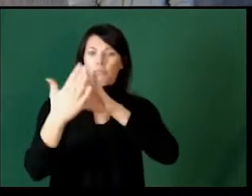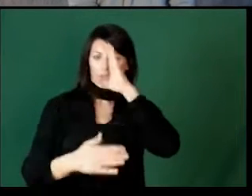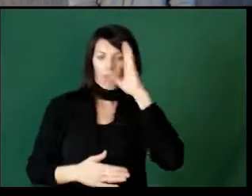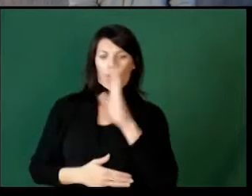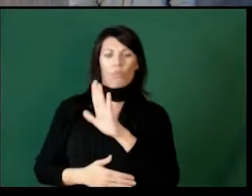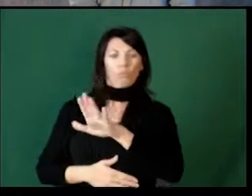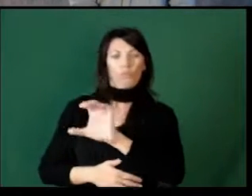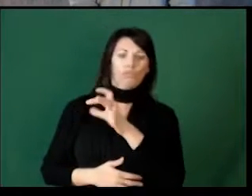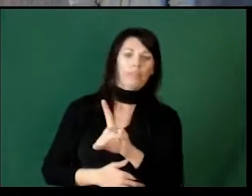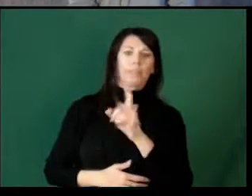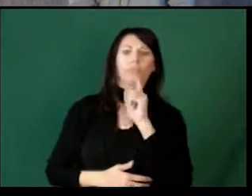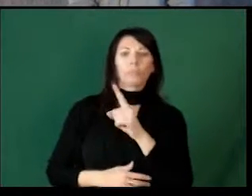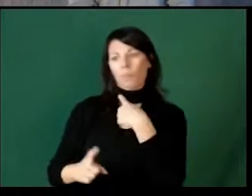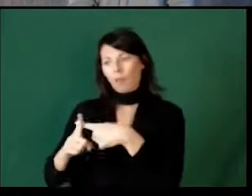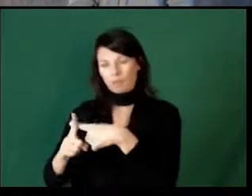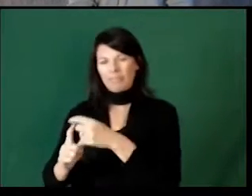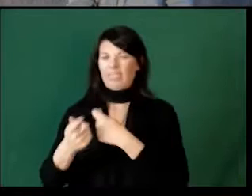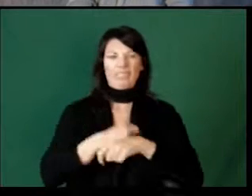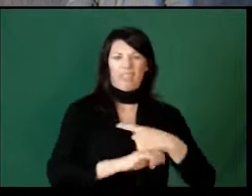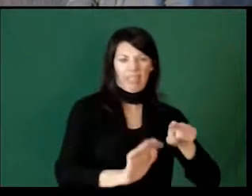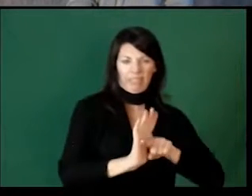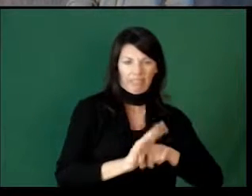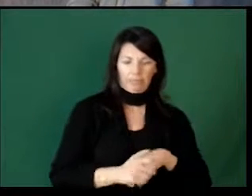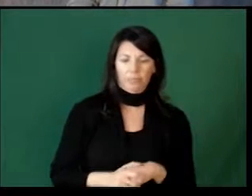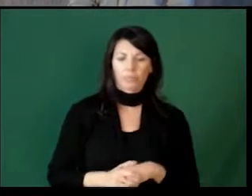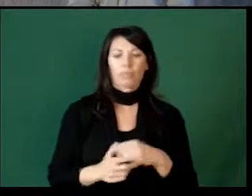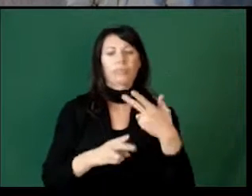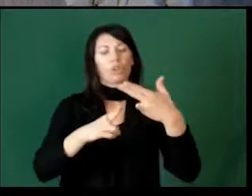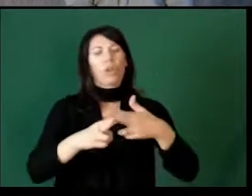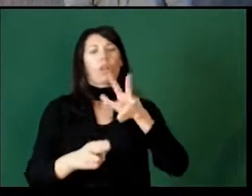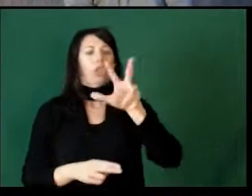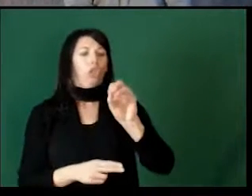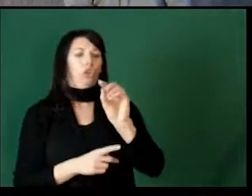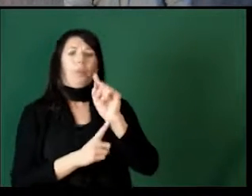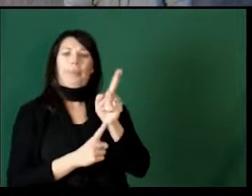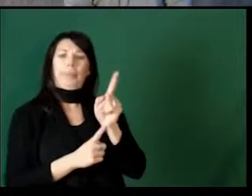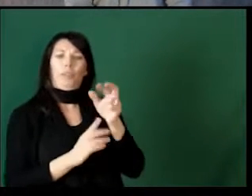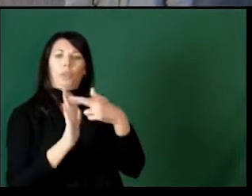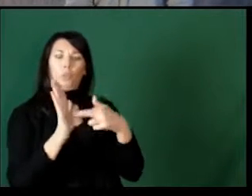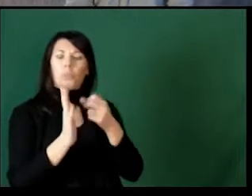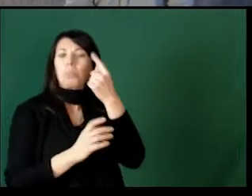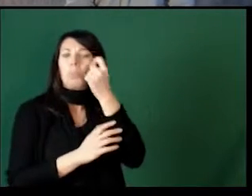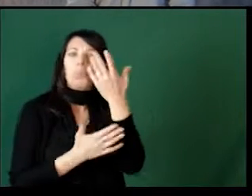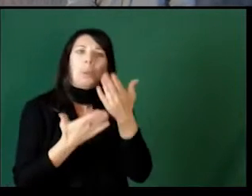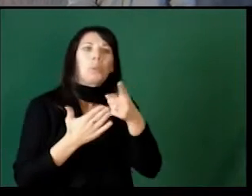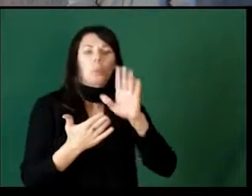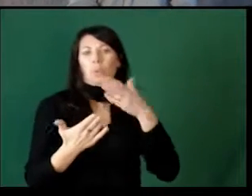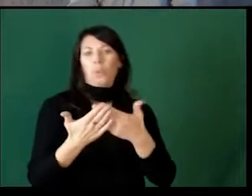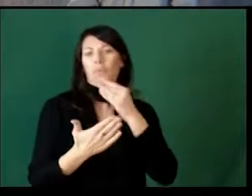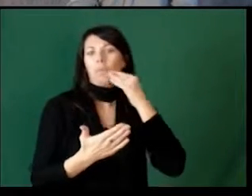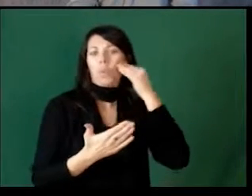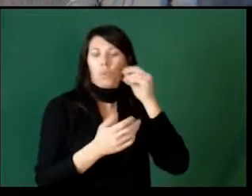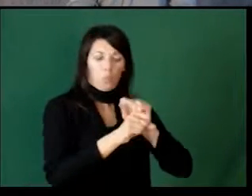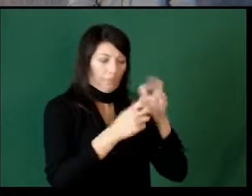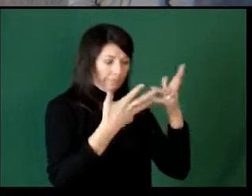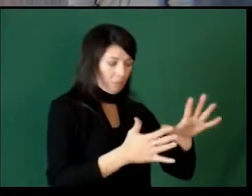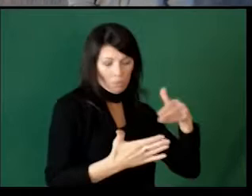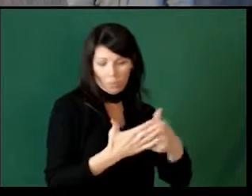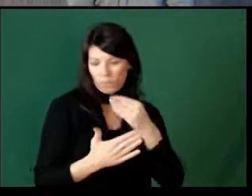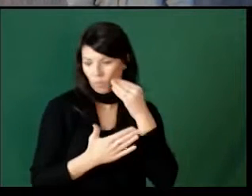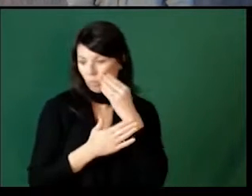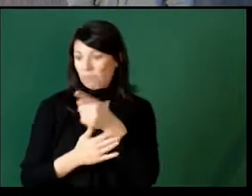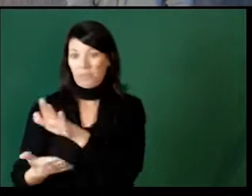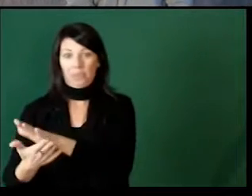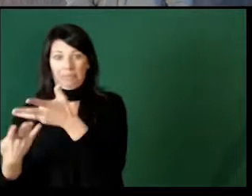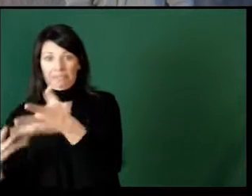positives instead of negatives. In fact, one recommendation is called the 30 minute rule. So when you arrive home after work and they arrive